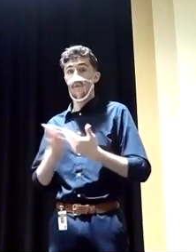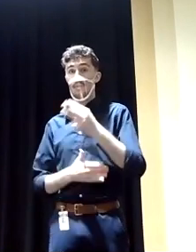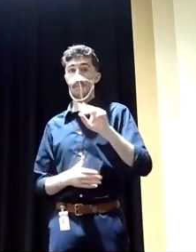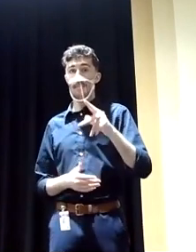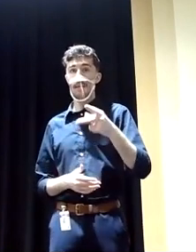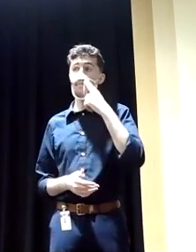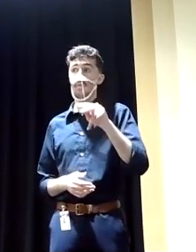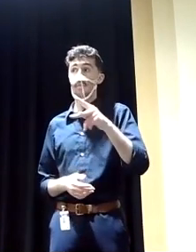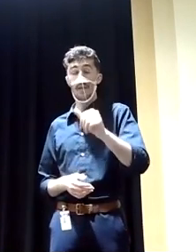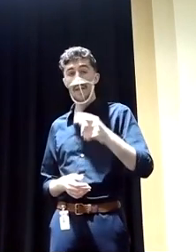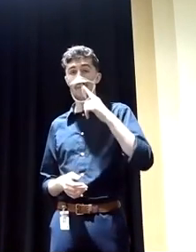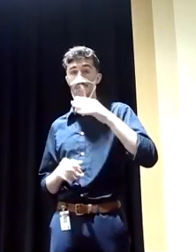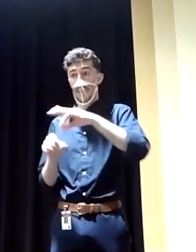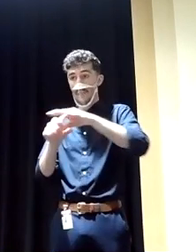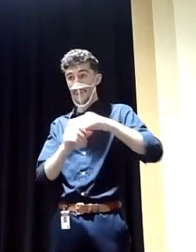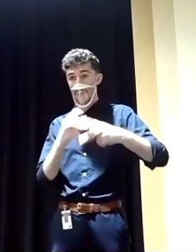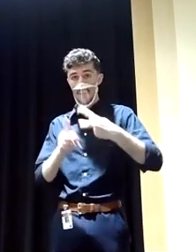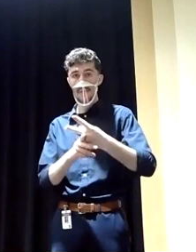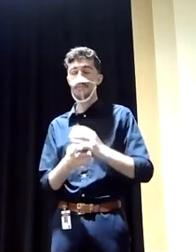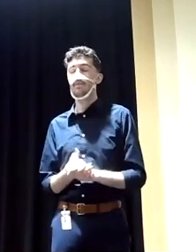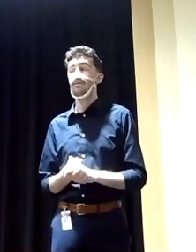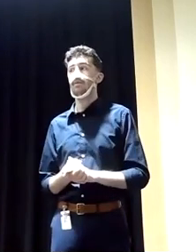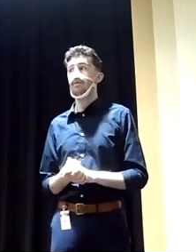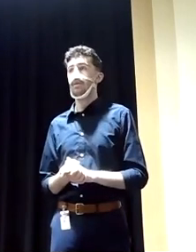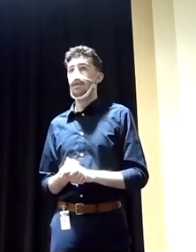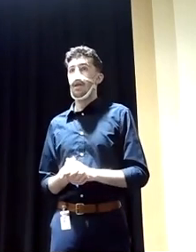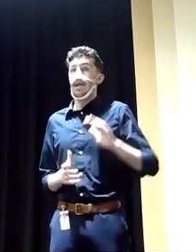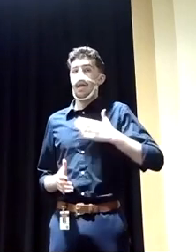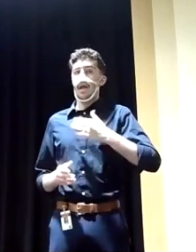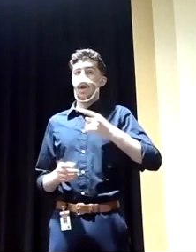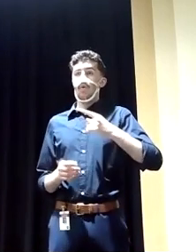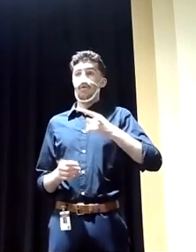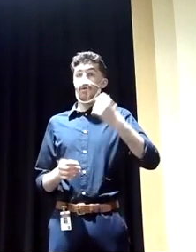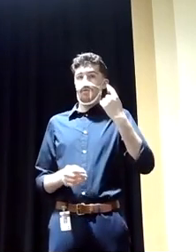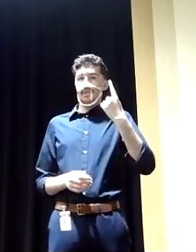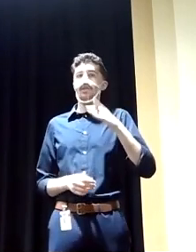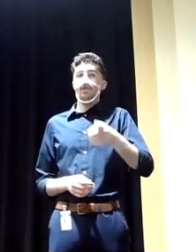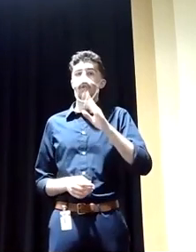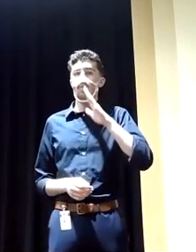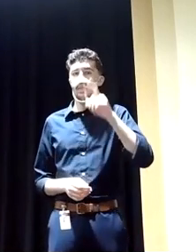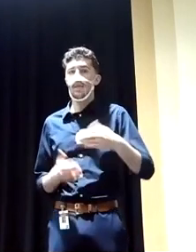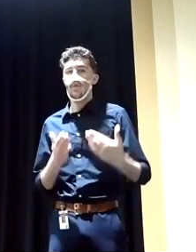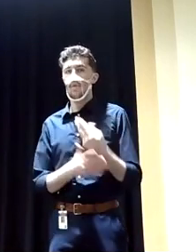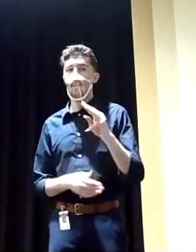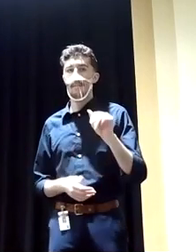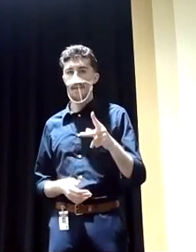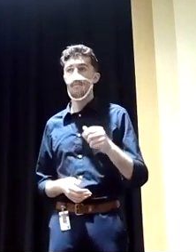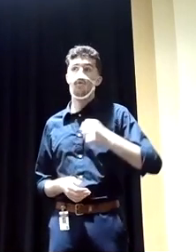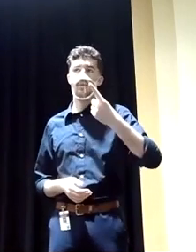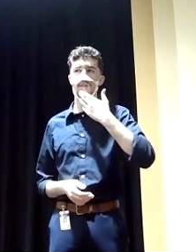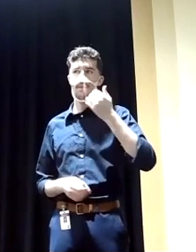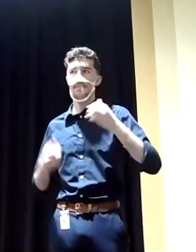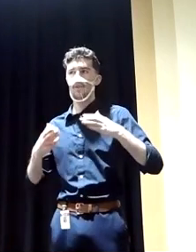in Pennsylvania, electorally speaking. And we believe you're going to need a new kind of map in order to have the strongest chance to